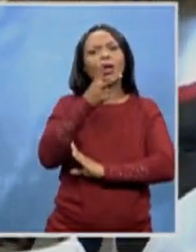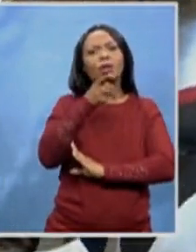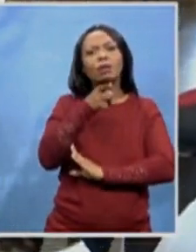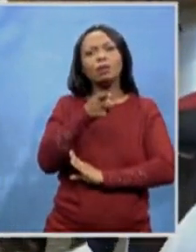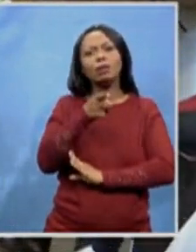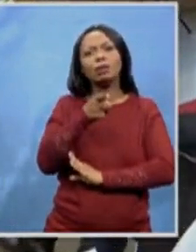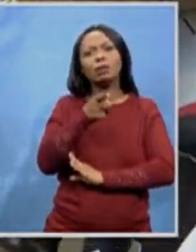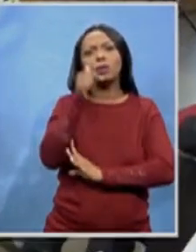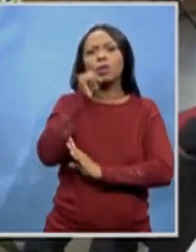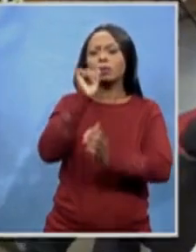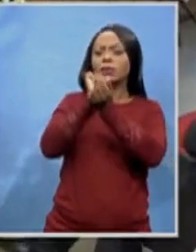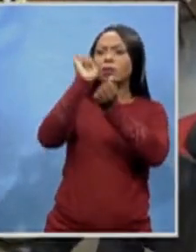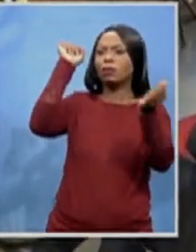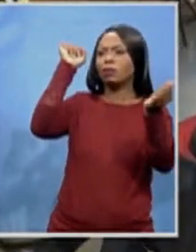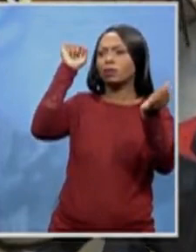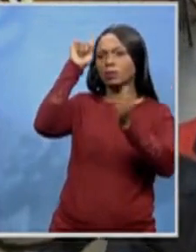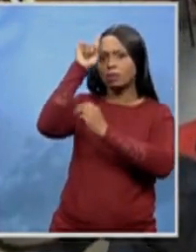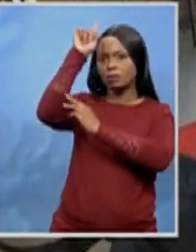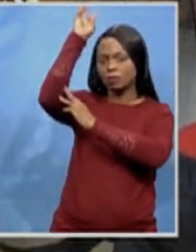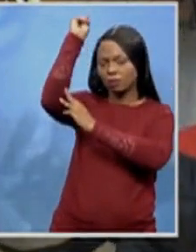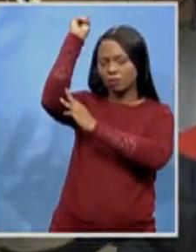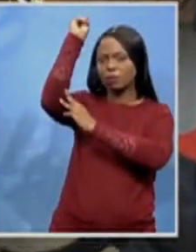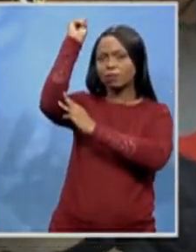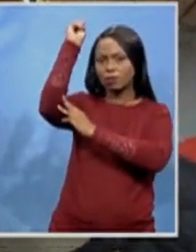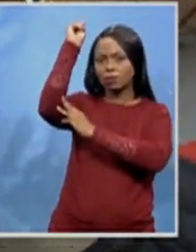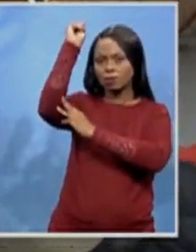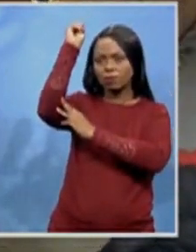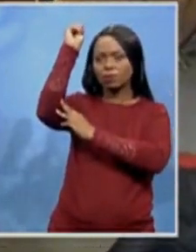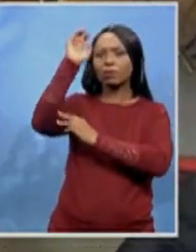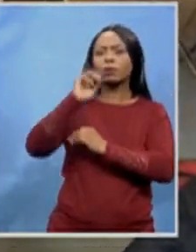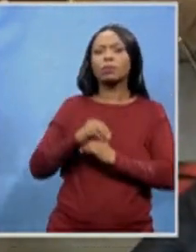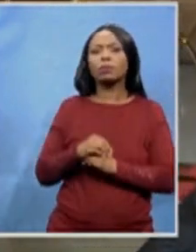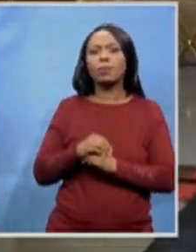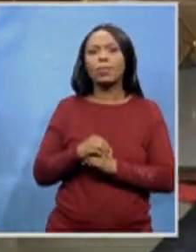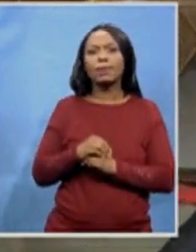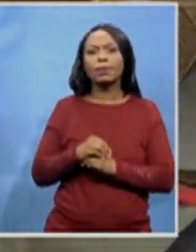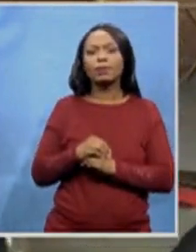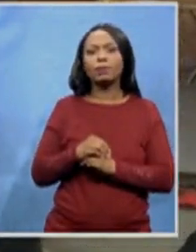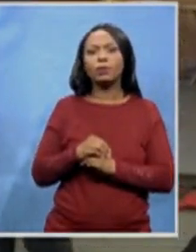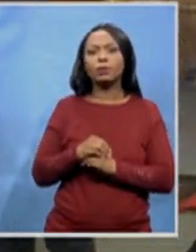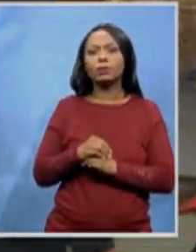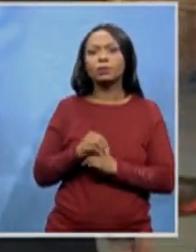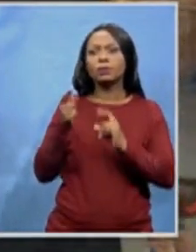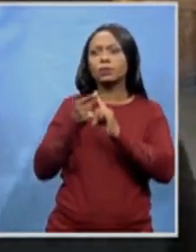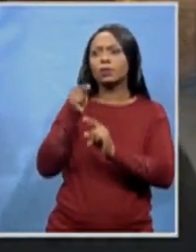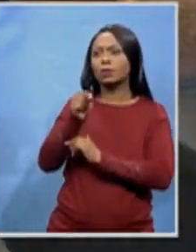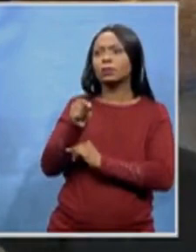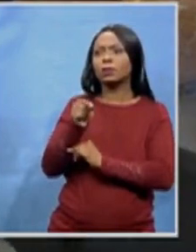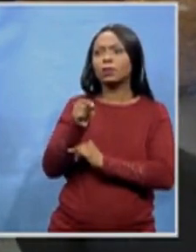return of many from exile, the opening of doors of freedom